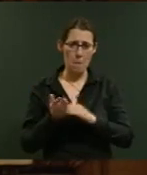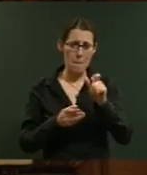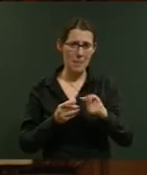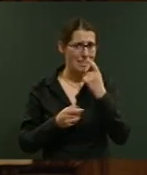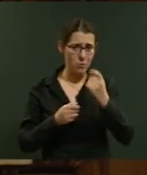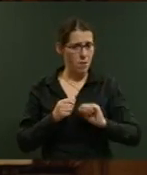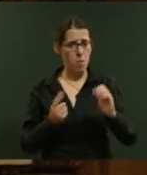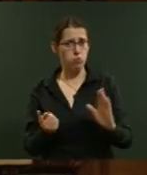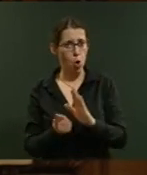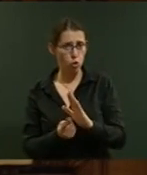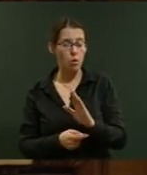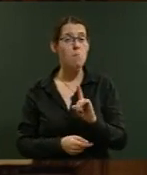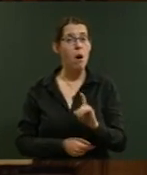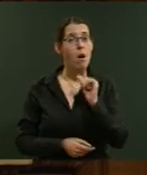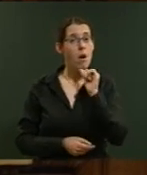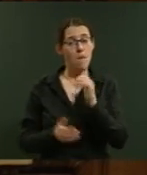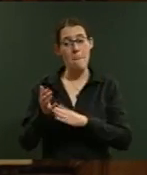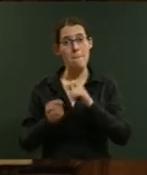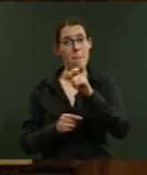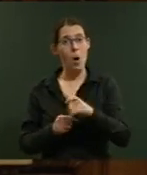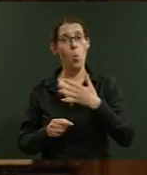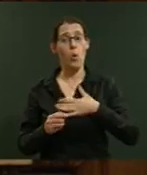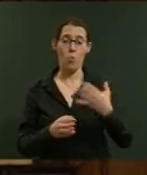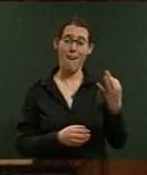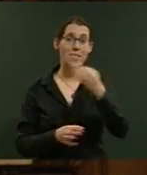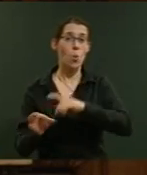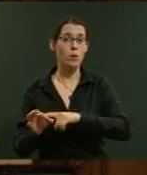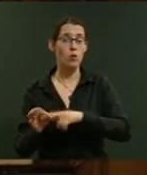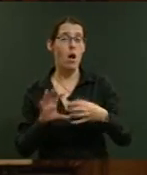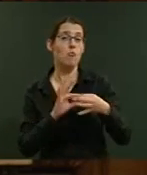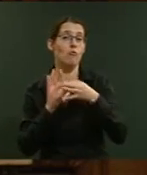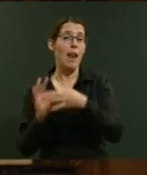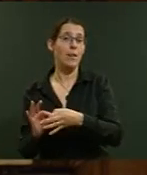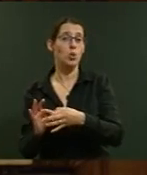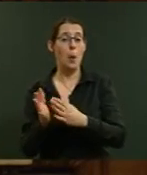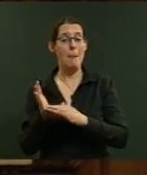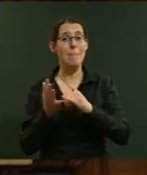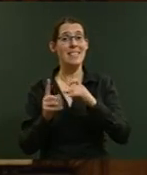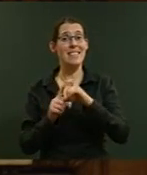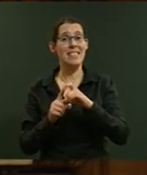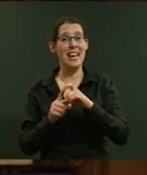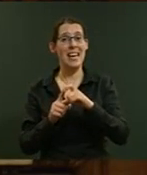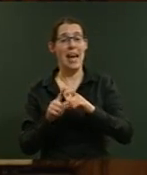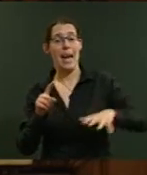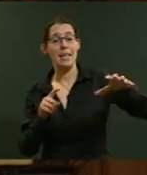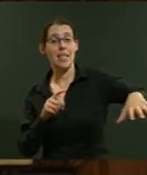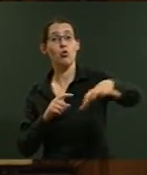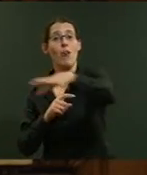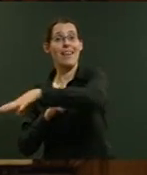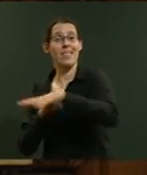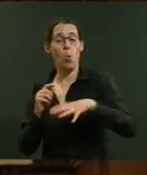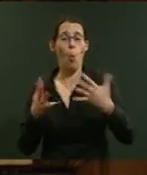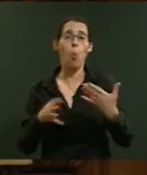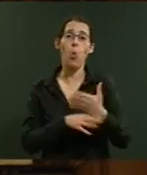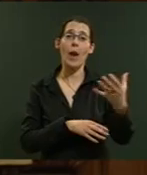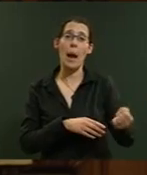If the member wanted to ask that question in relation to MSD districts or working income